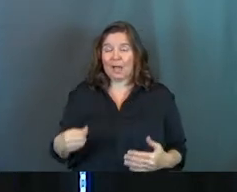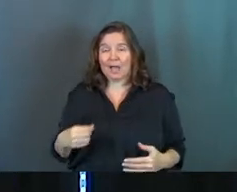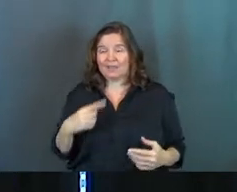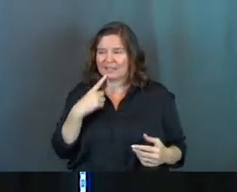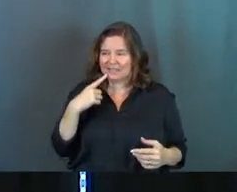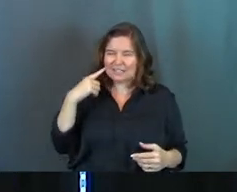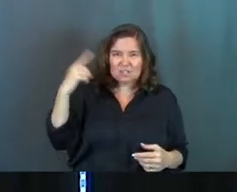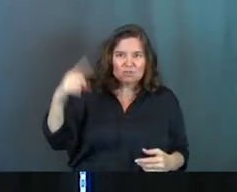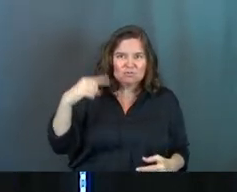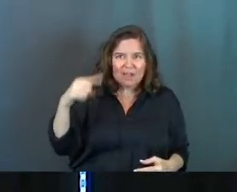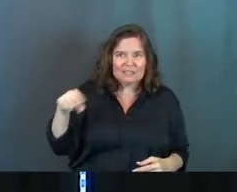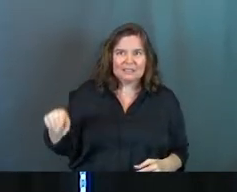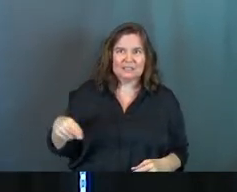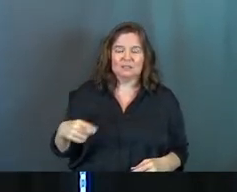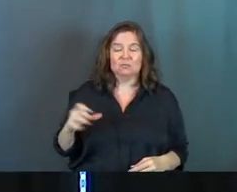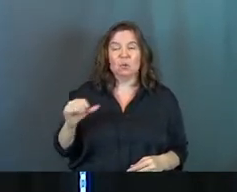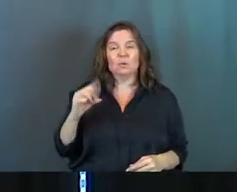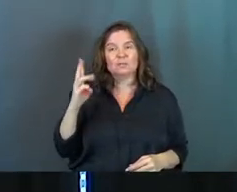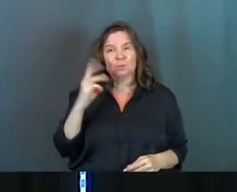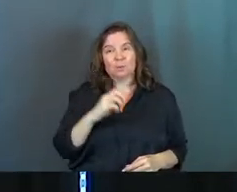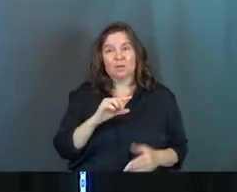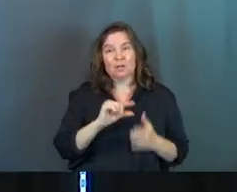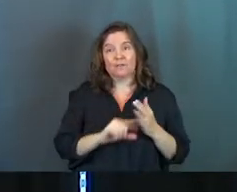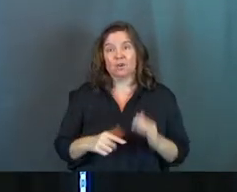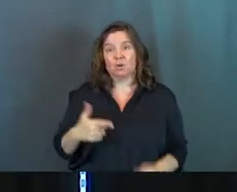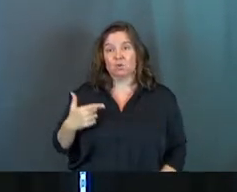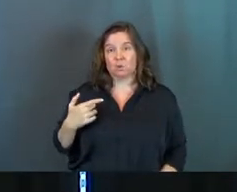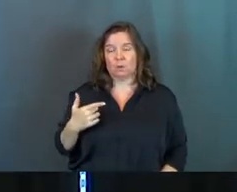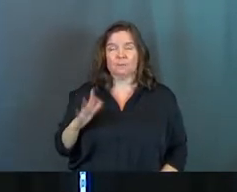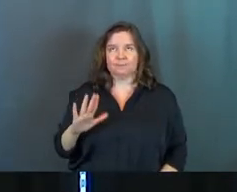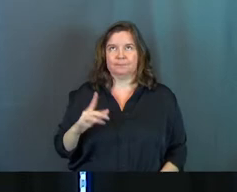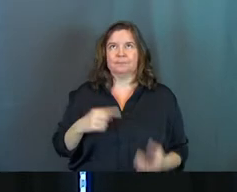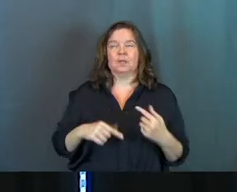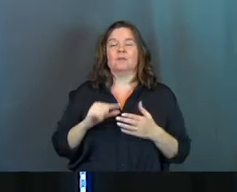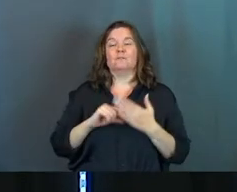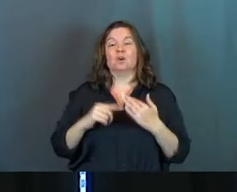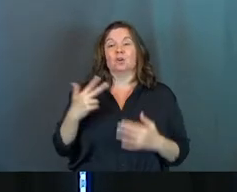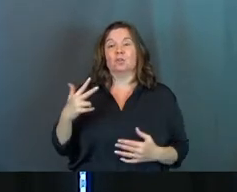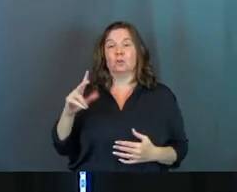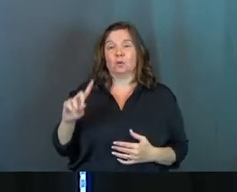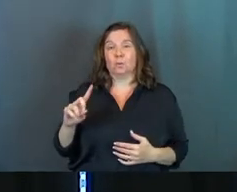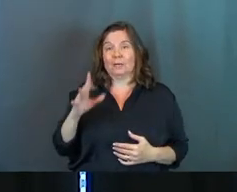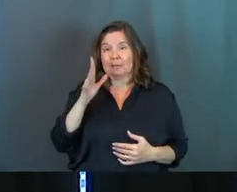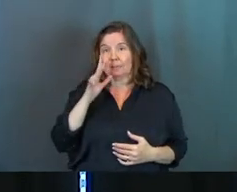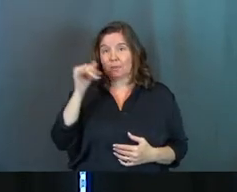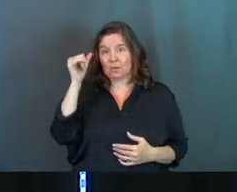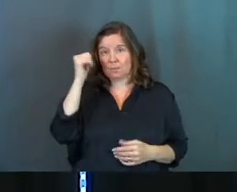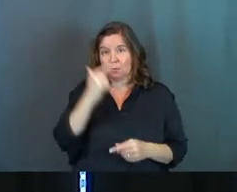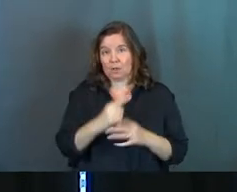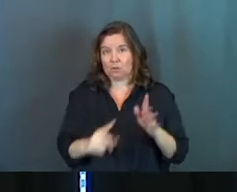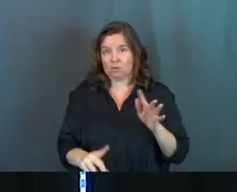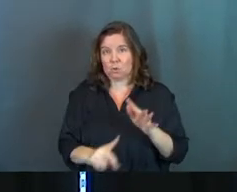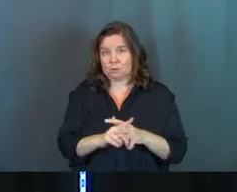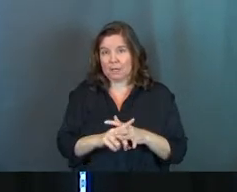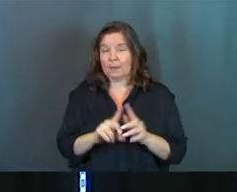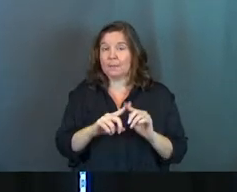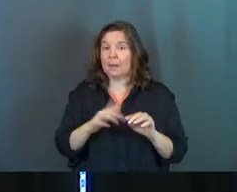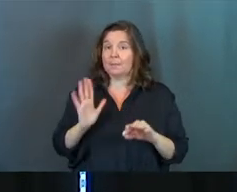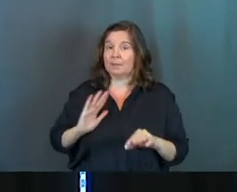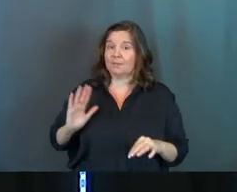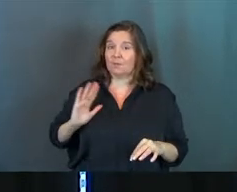mind, they said. So it's kind of weird because in verse 31, says his mother and brothers show up. So his family shows up. But earlier,